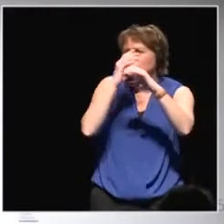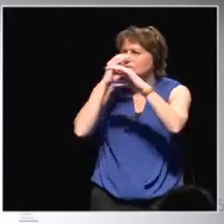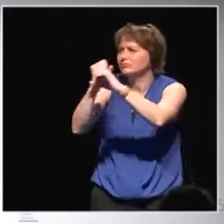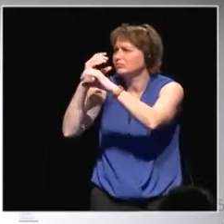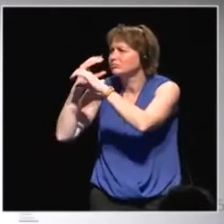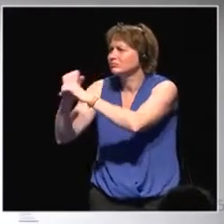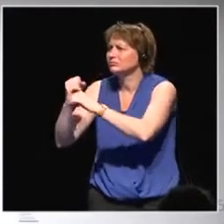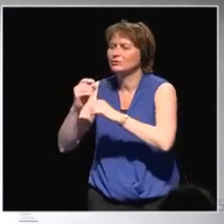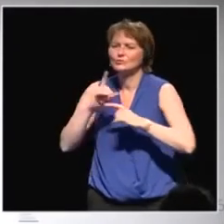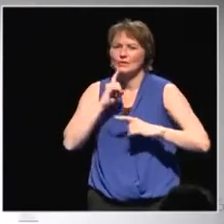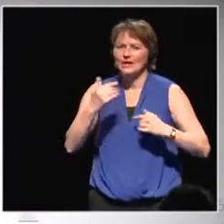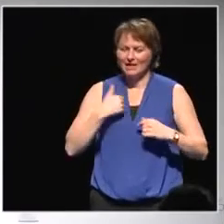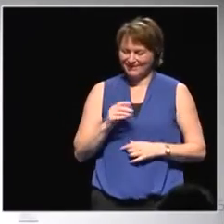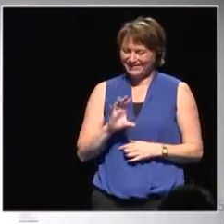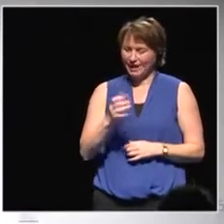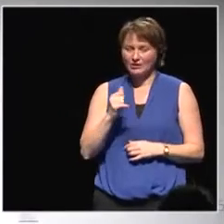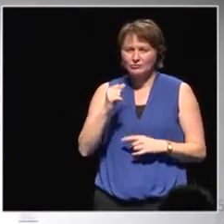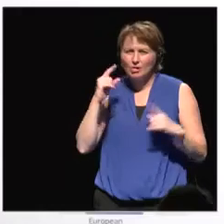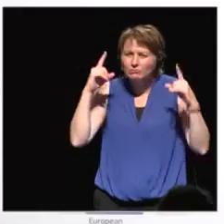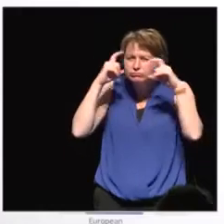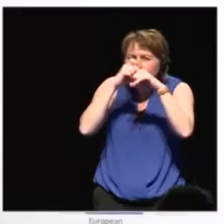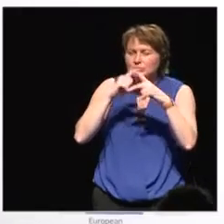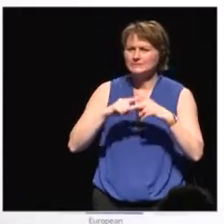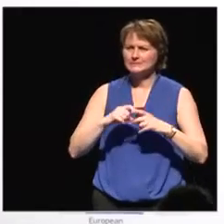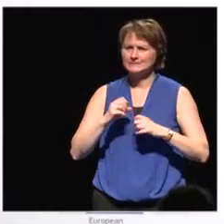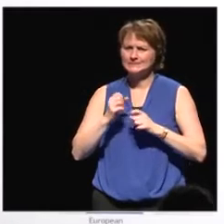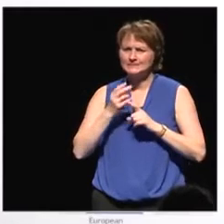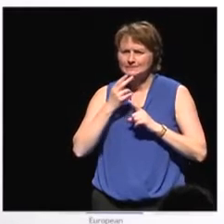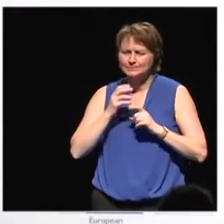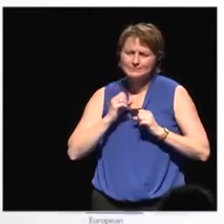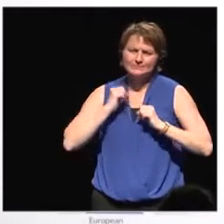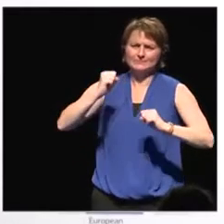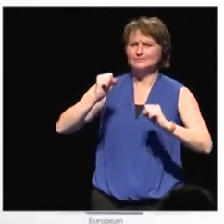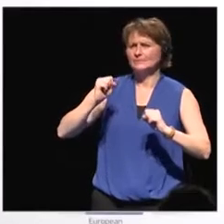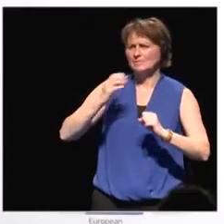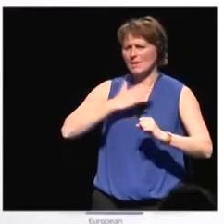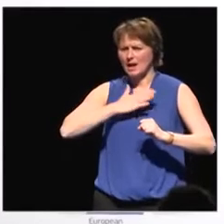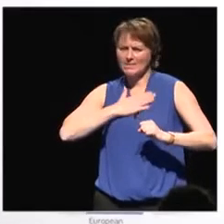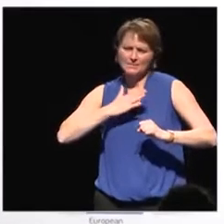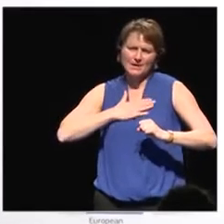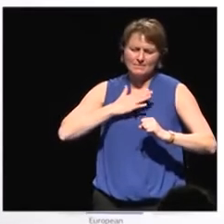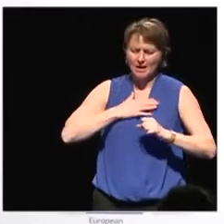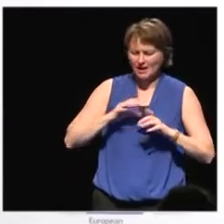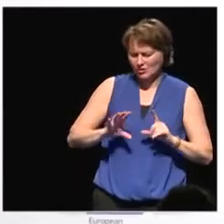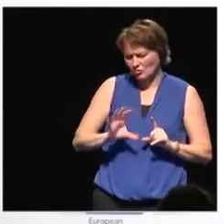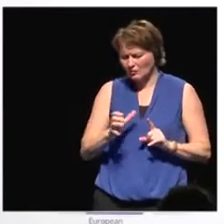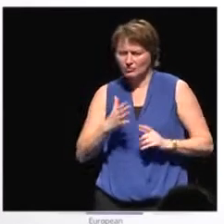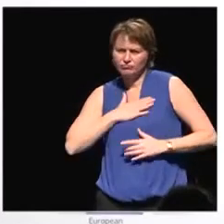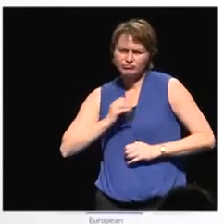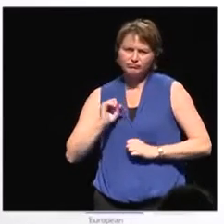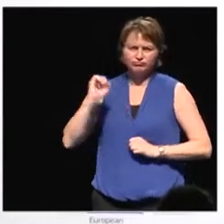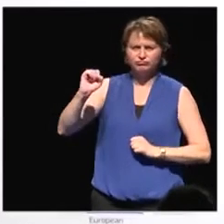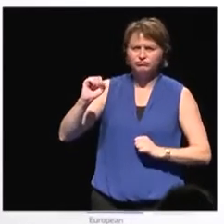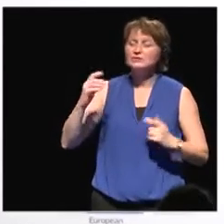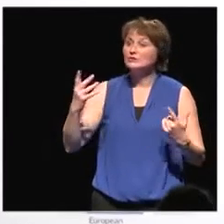national concerns, even nationalism. Sometimes we see in some election results, which is the contrary